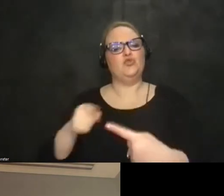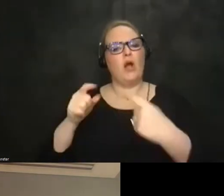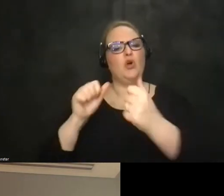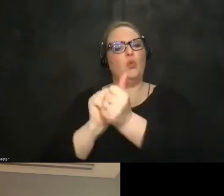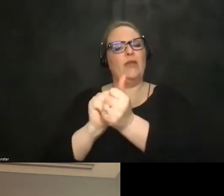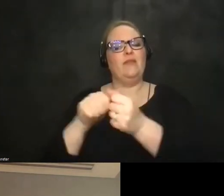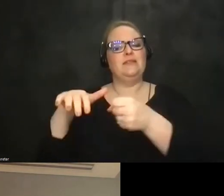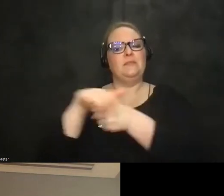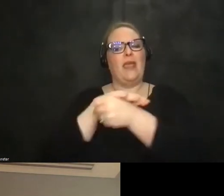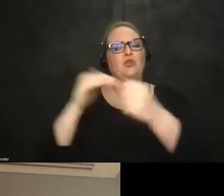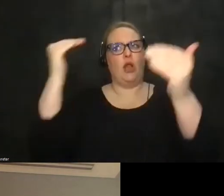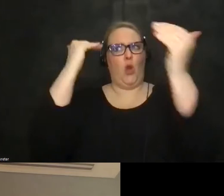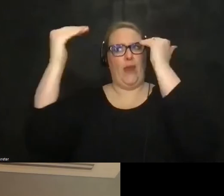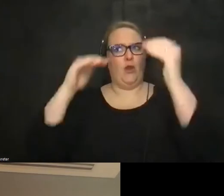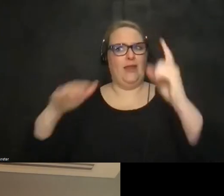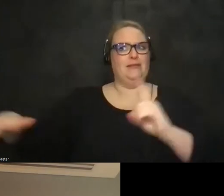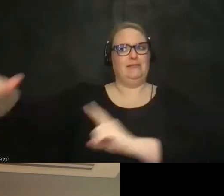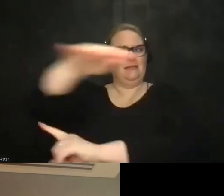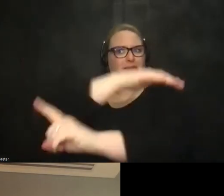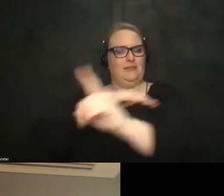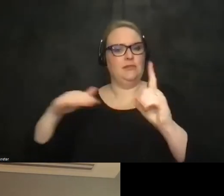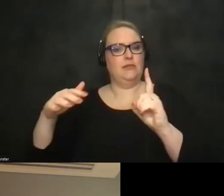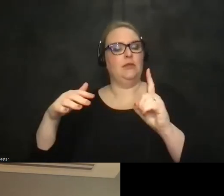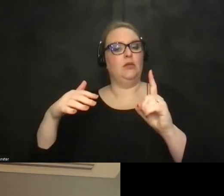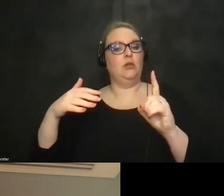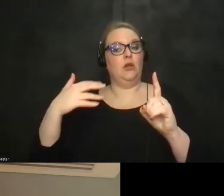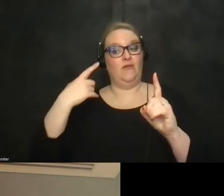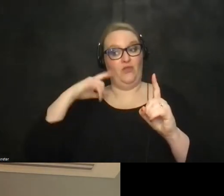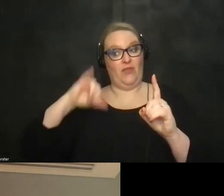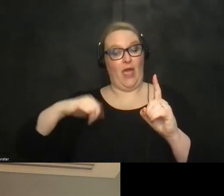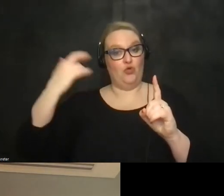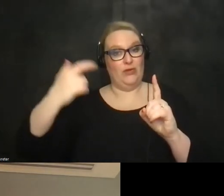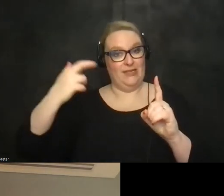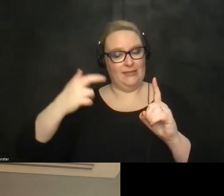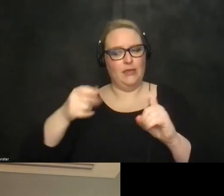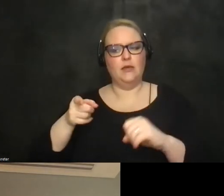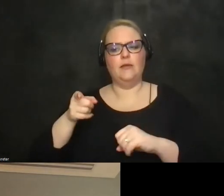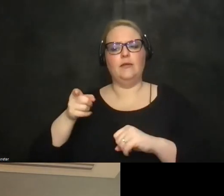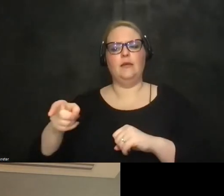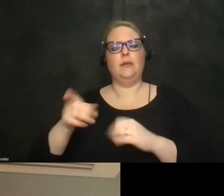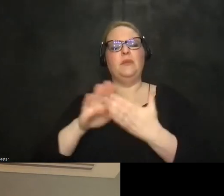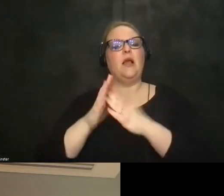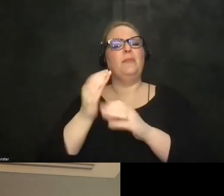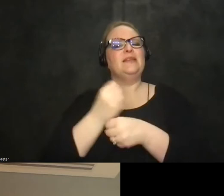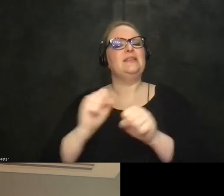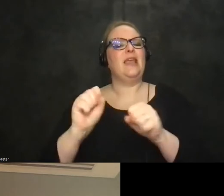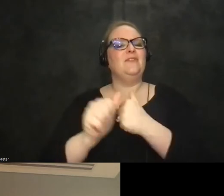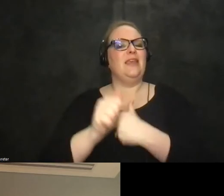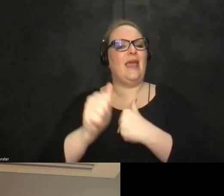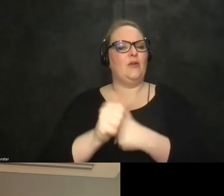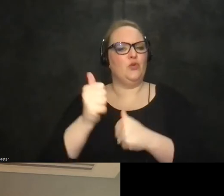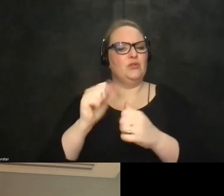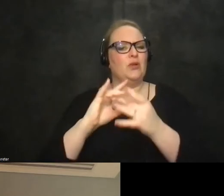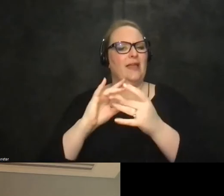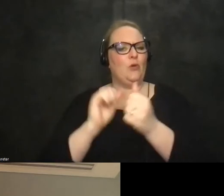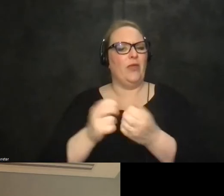and things around him due to this fact he was um becoming a safety hazard uh around